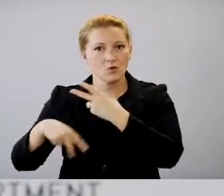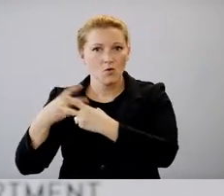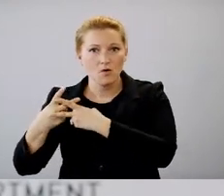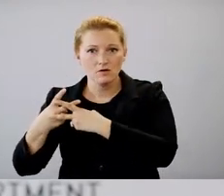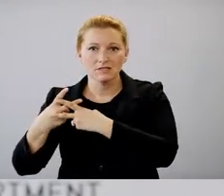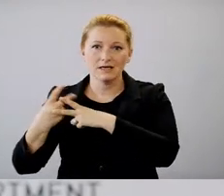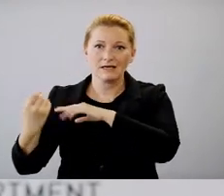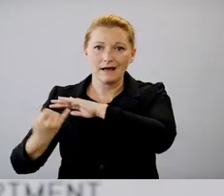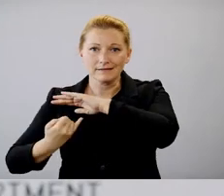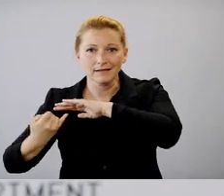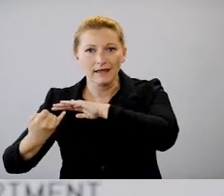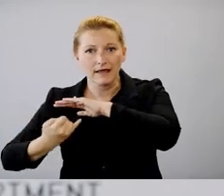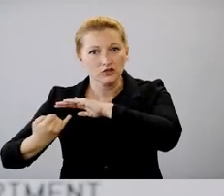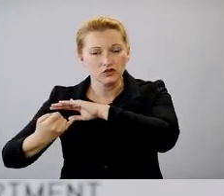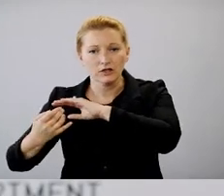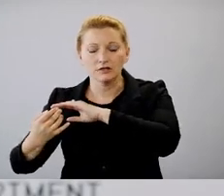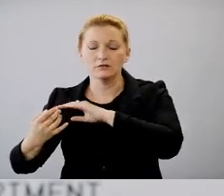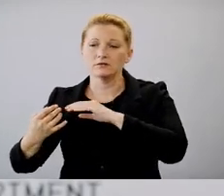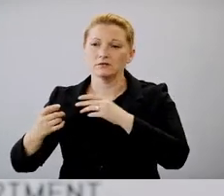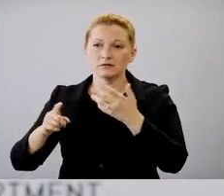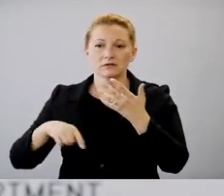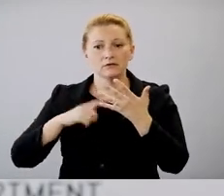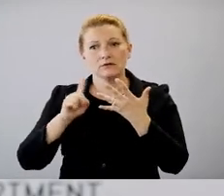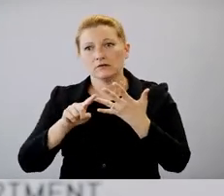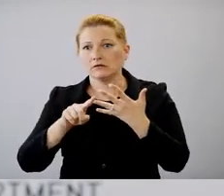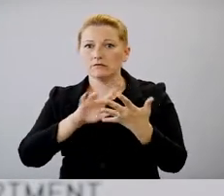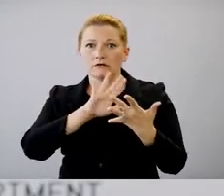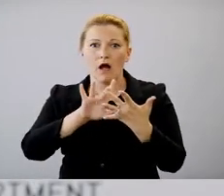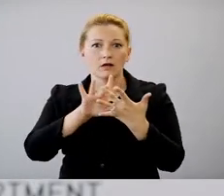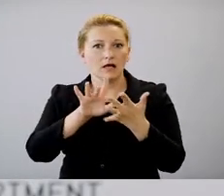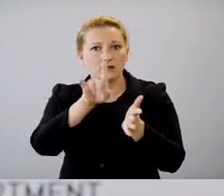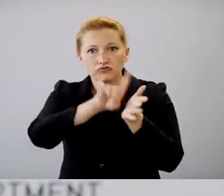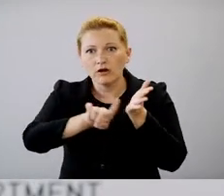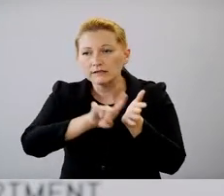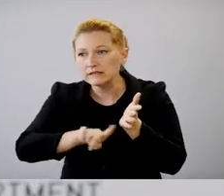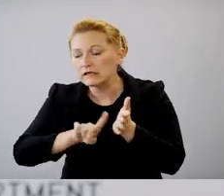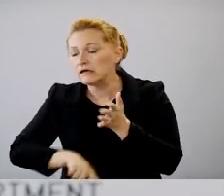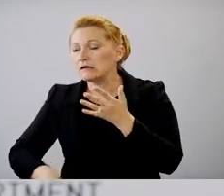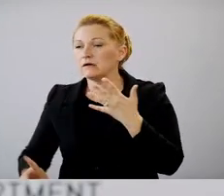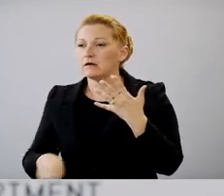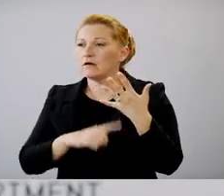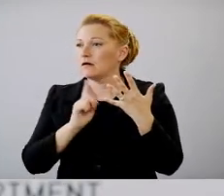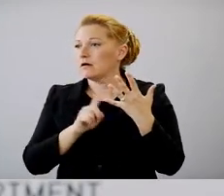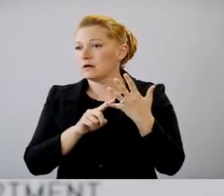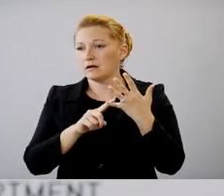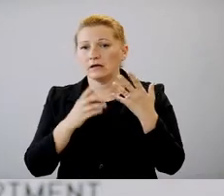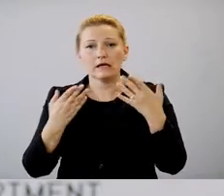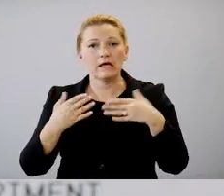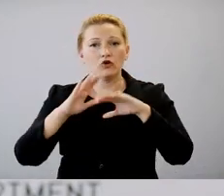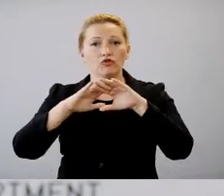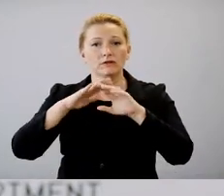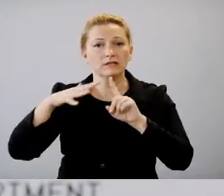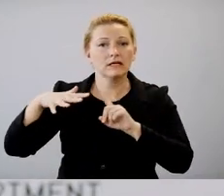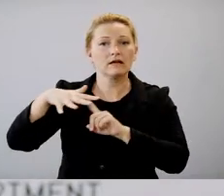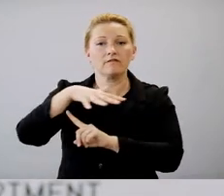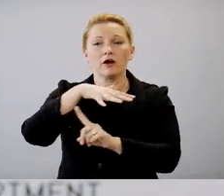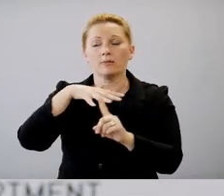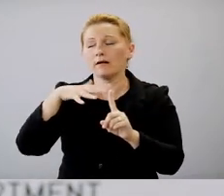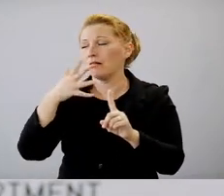uh, or isolation in conjunction with contact tracing, you know, increasing the environmental, uh,